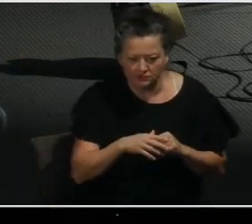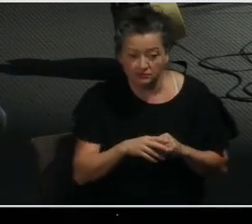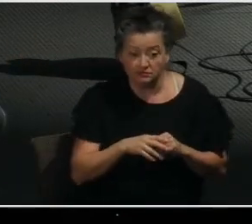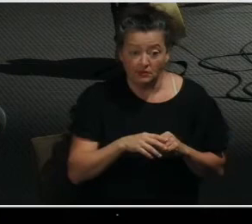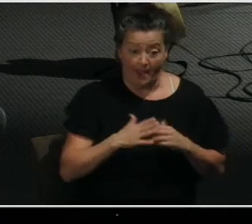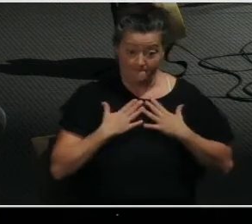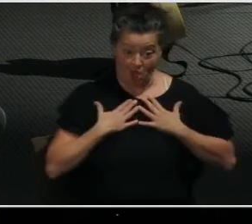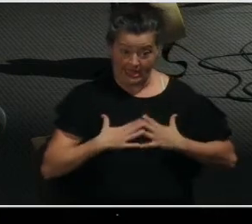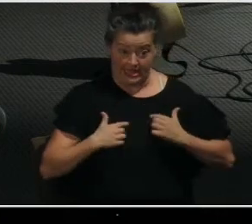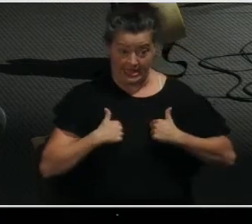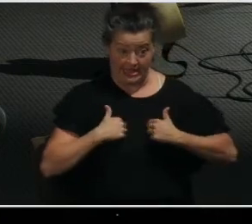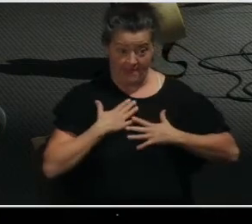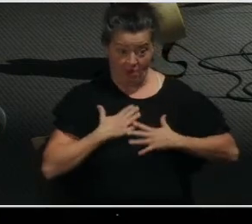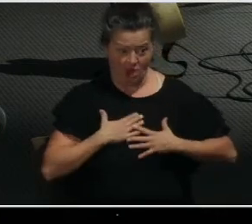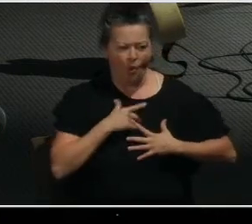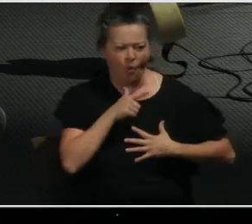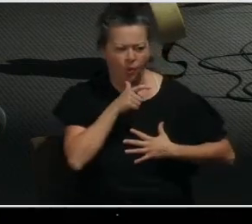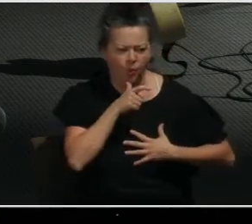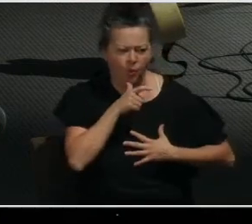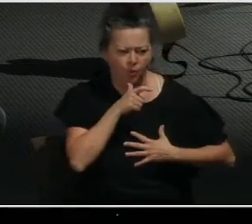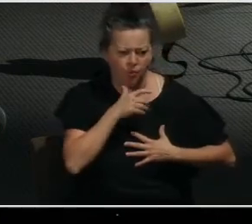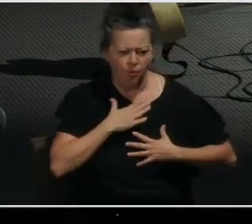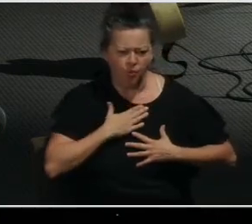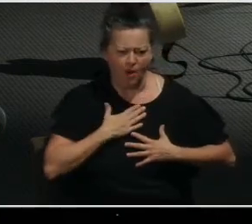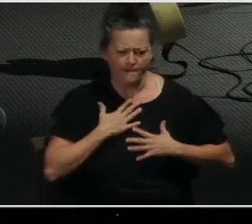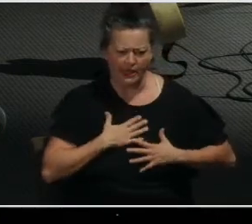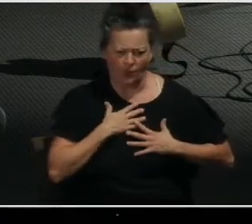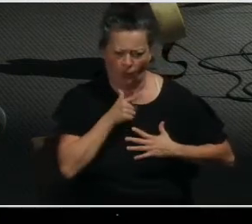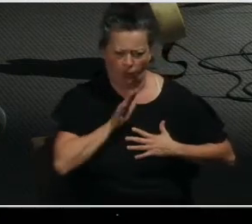also a no-brainer. You own your body.